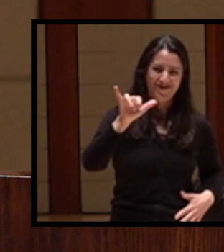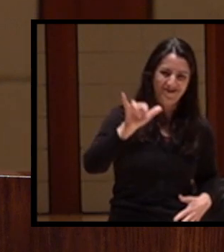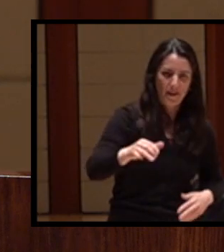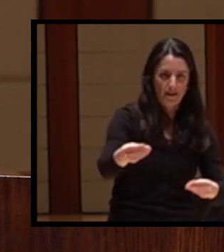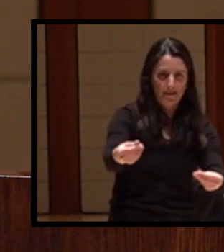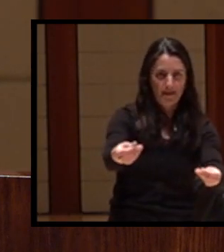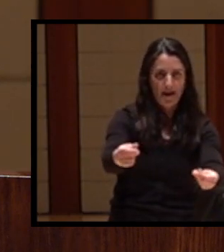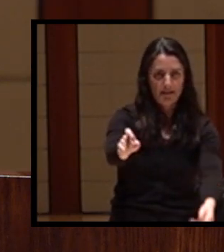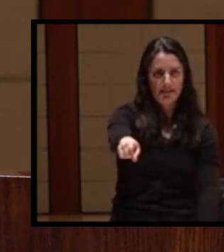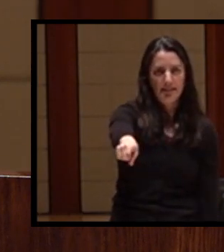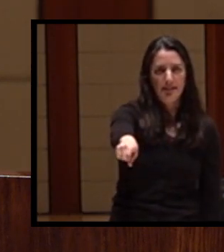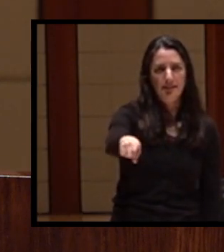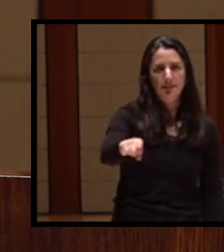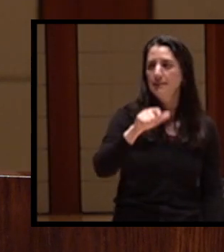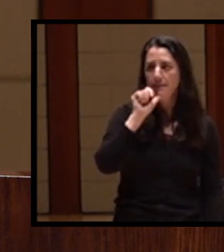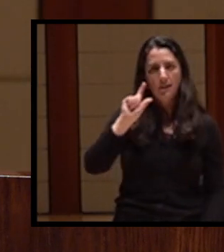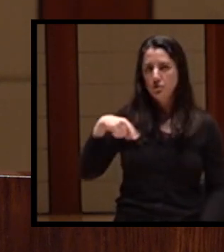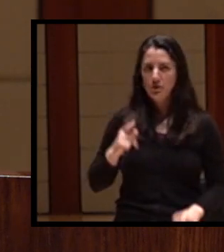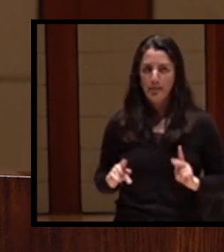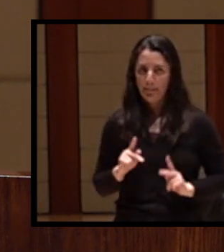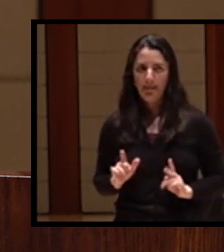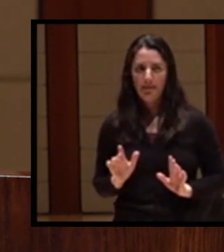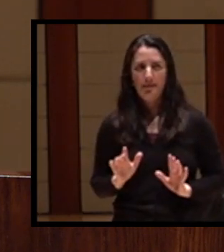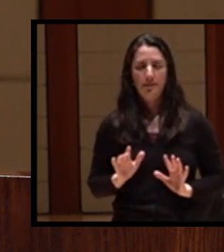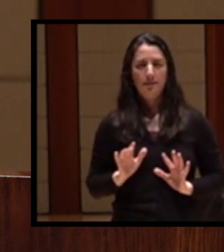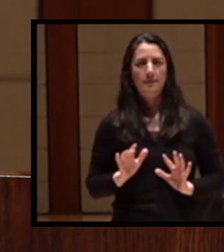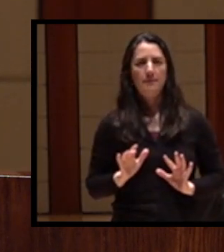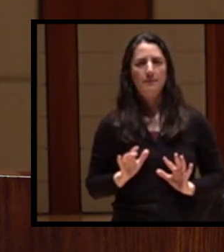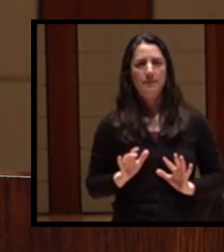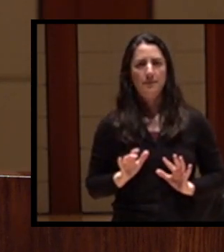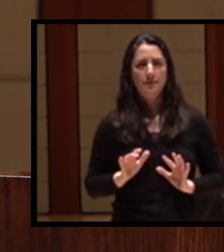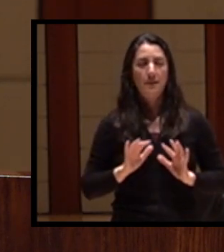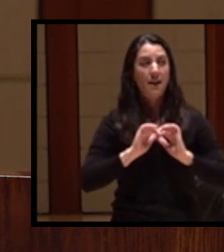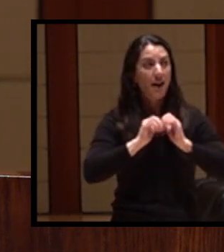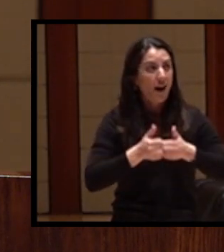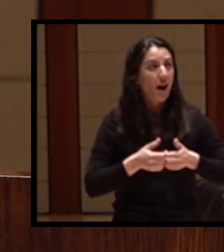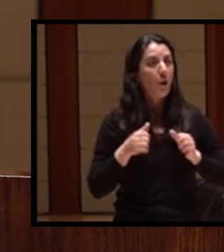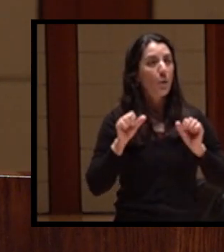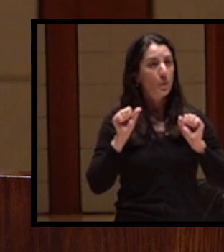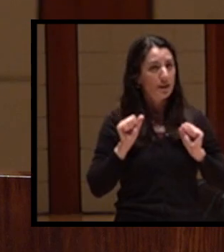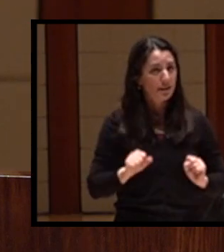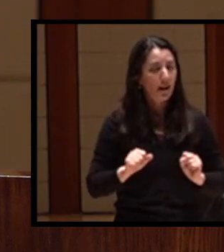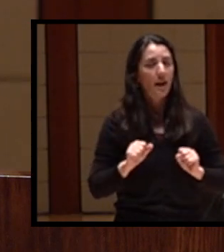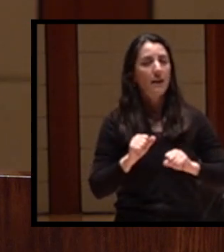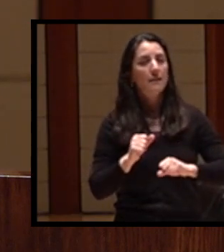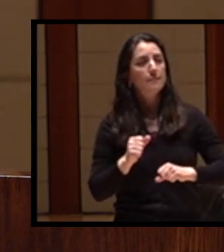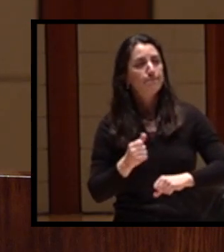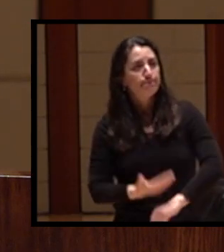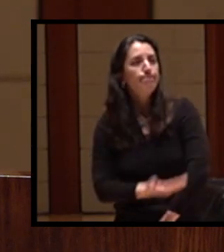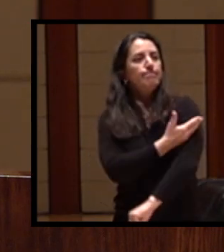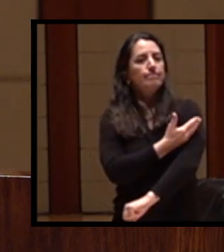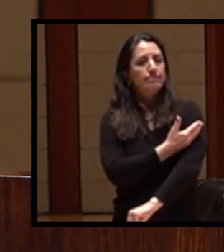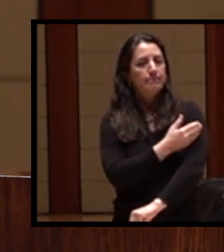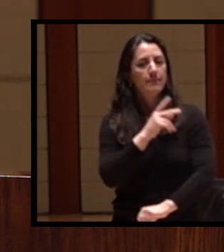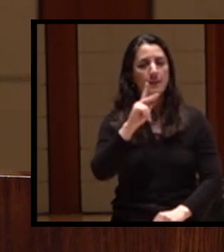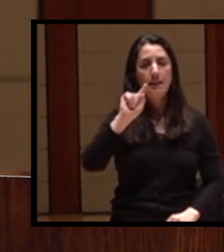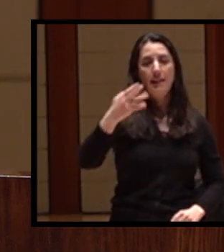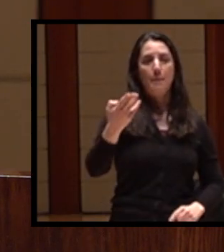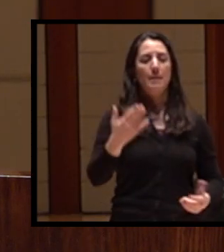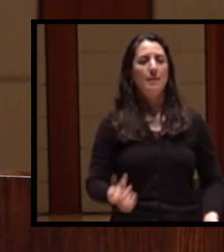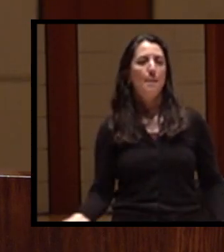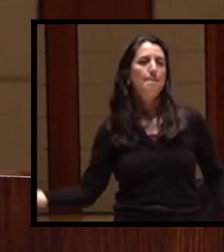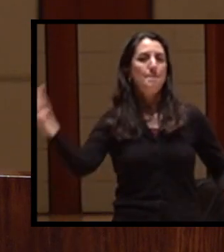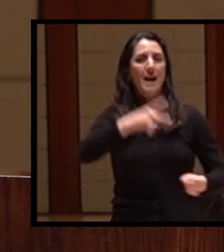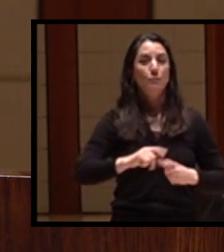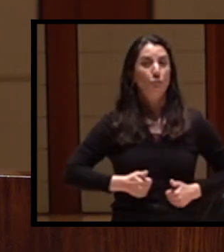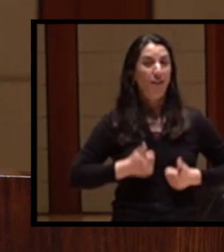the Klamath we must remake our water laws and policies to support the values and principles of the communities of